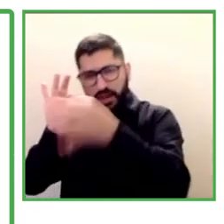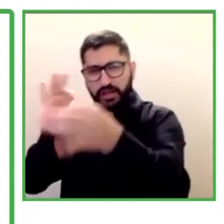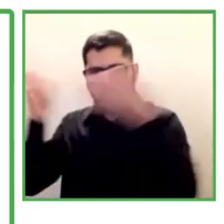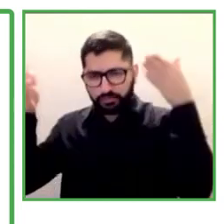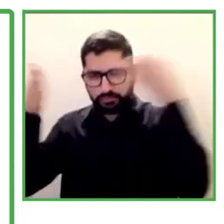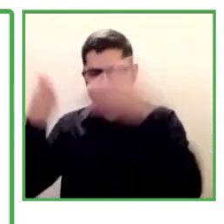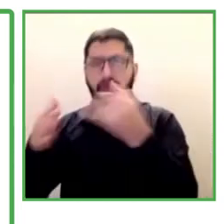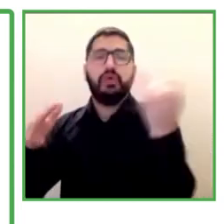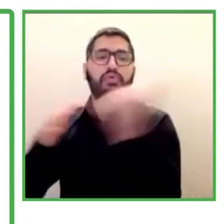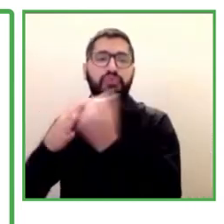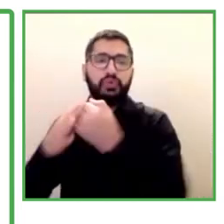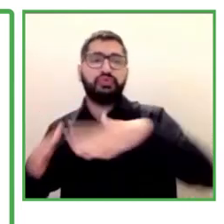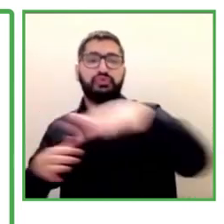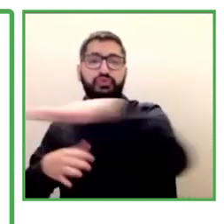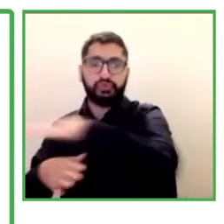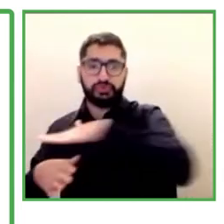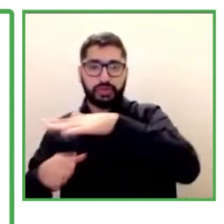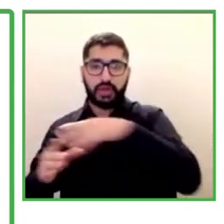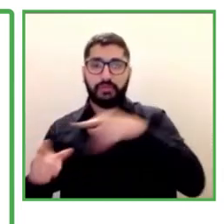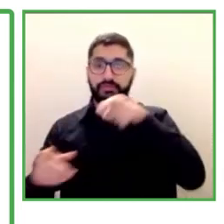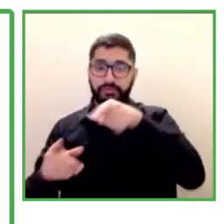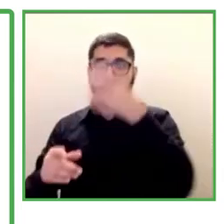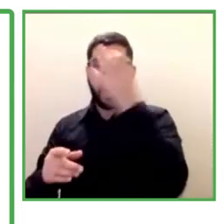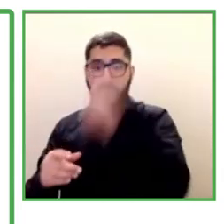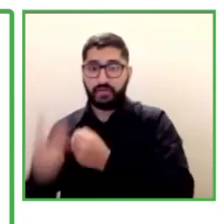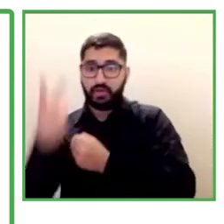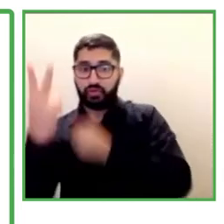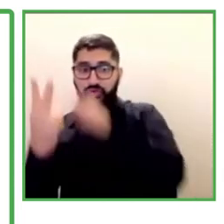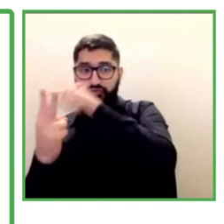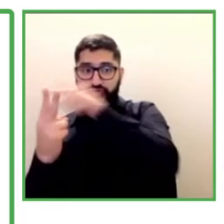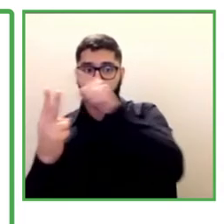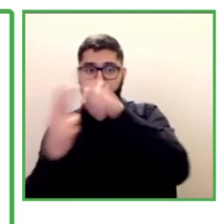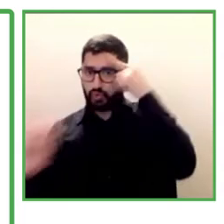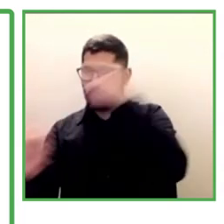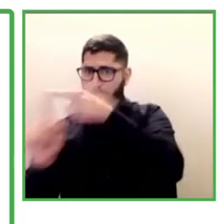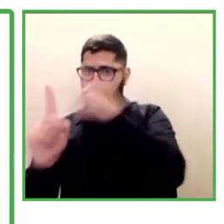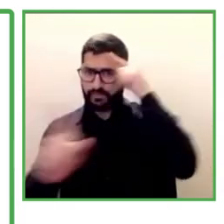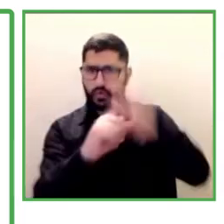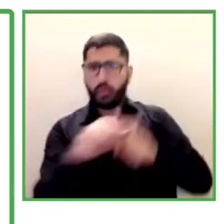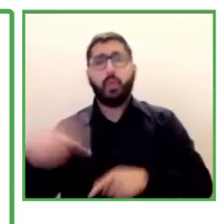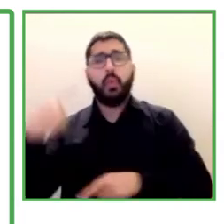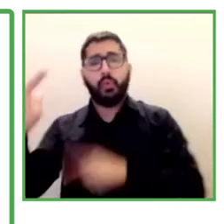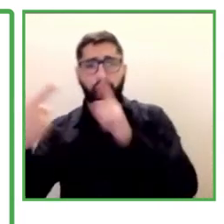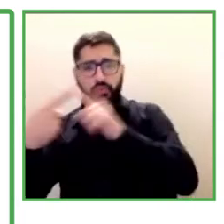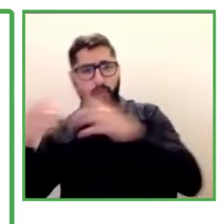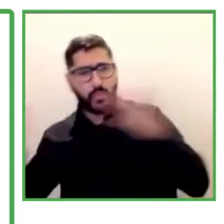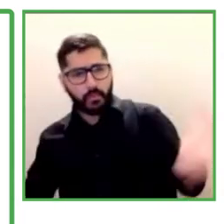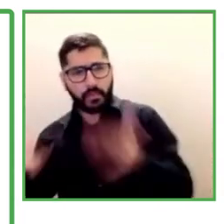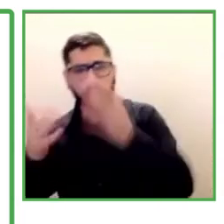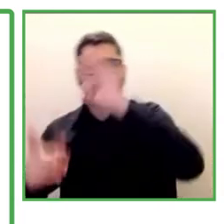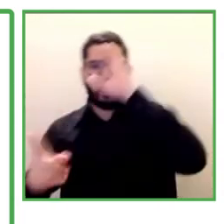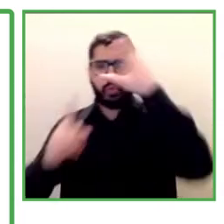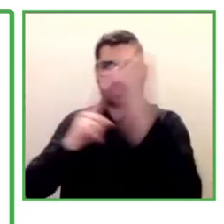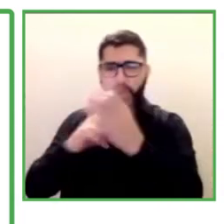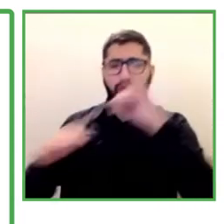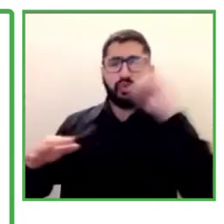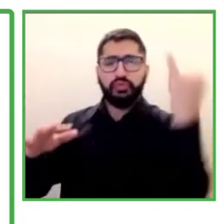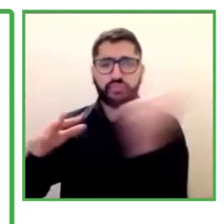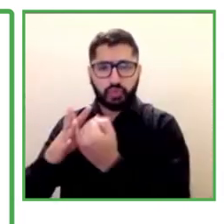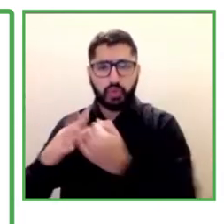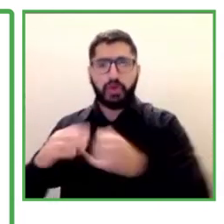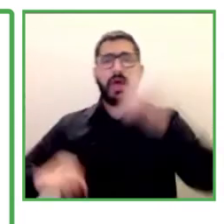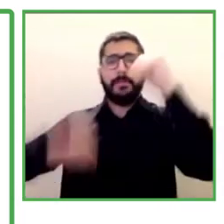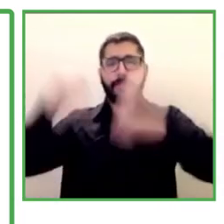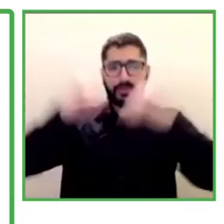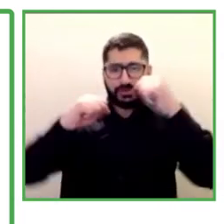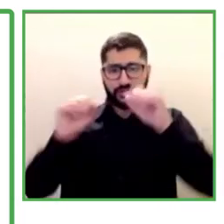line for people with disabilities has two objectives. We want to foster an inclusive culture of the companies, which is